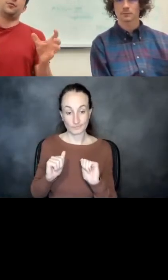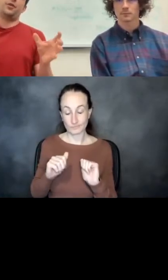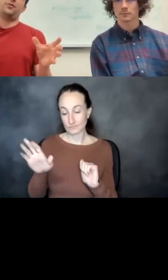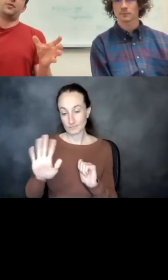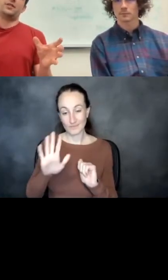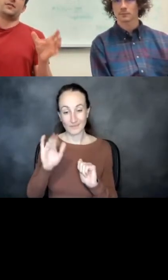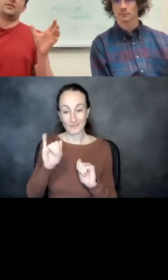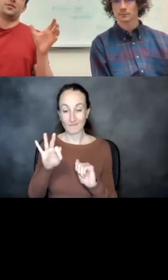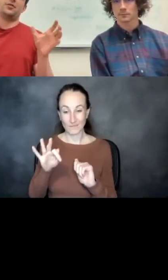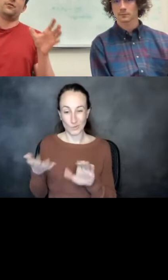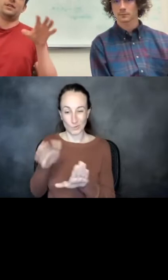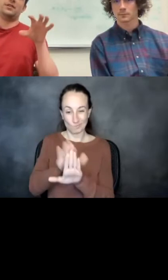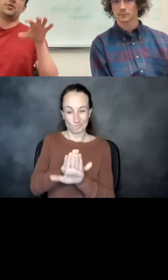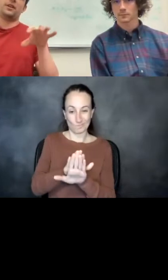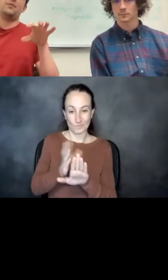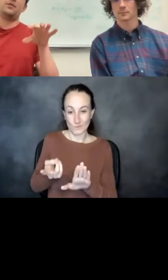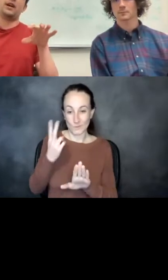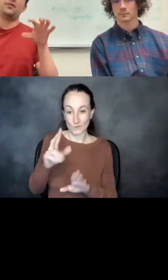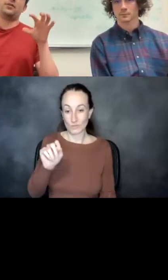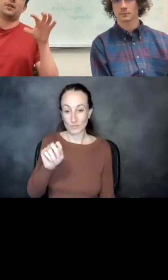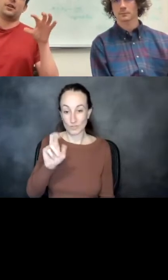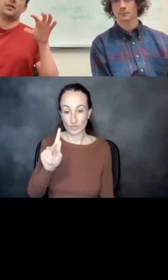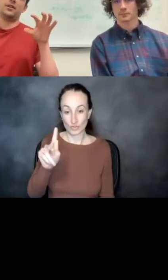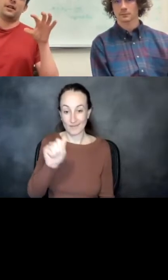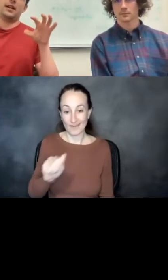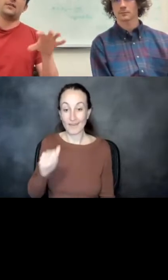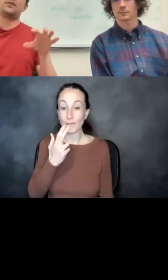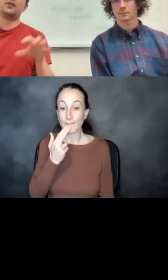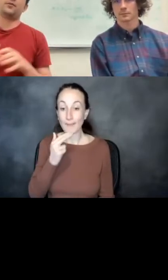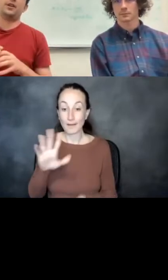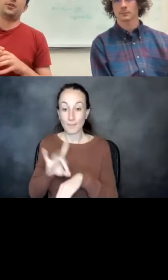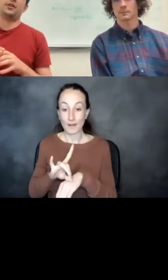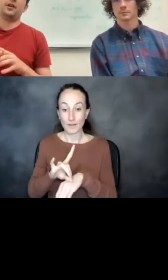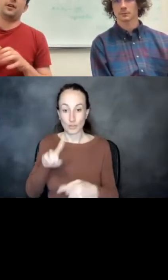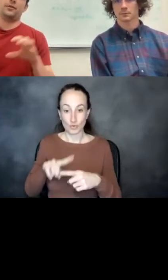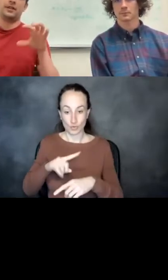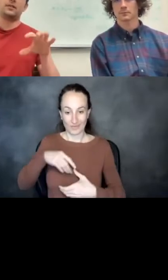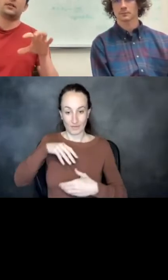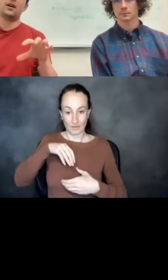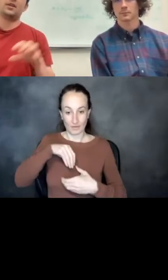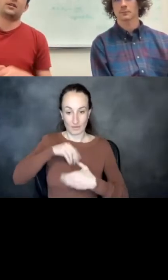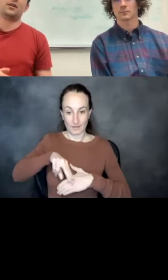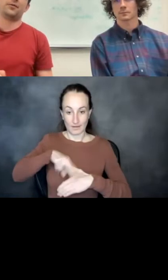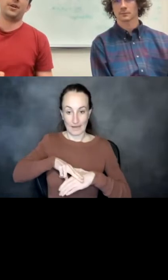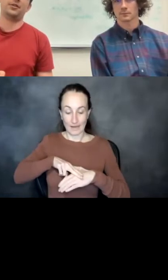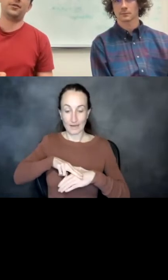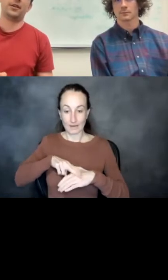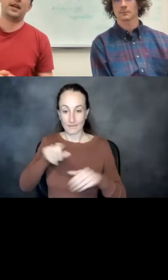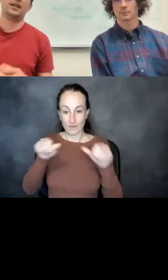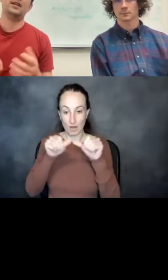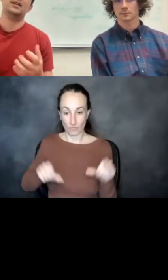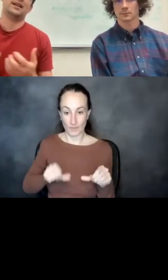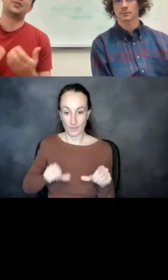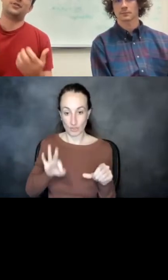if you superimpose two of these TRIC-A mini binders onto the native conformation or the signaling competent conformation of